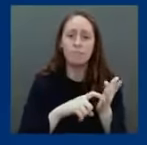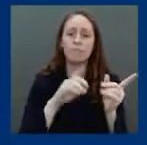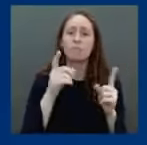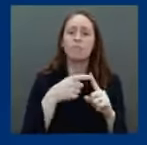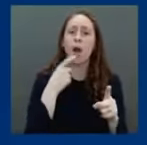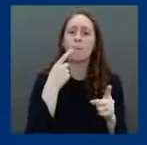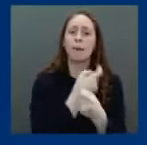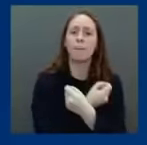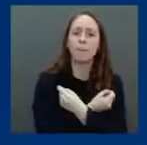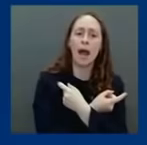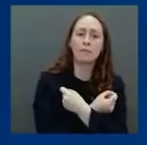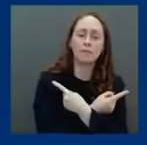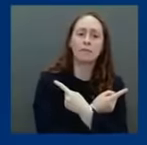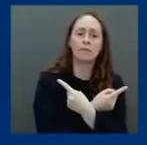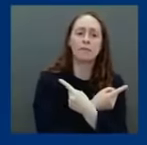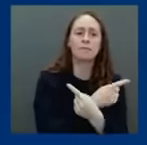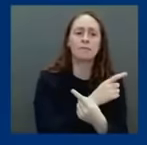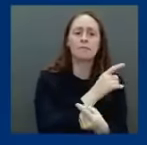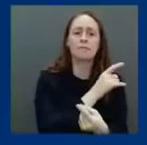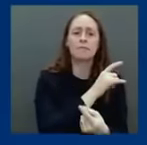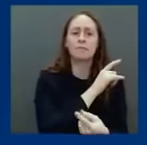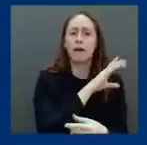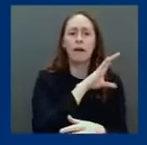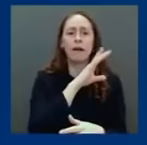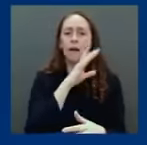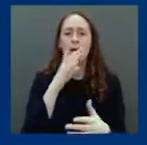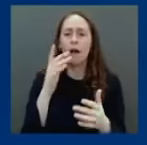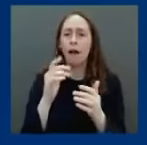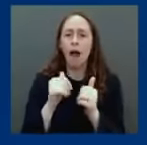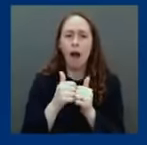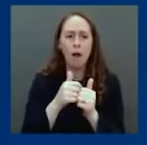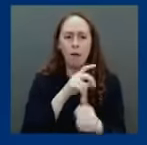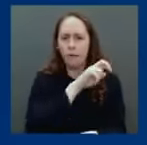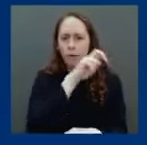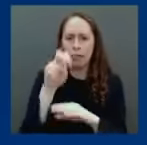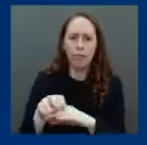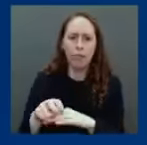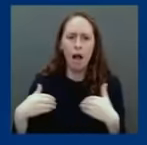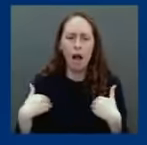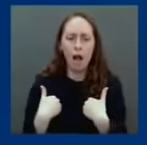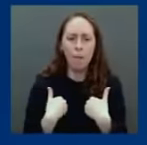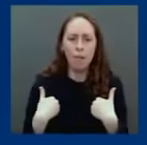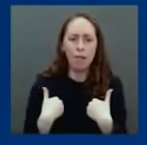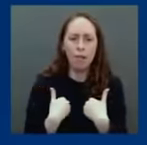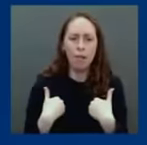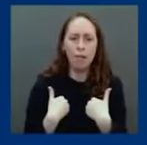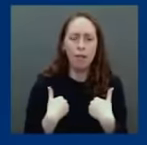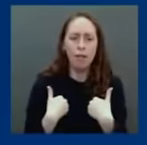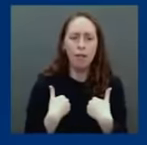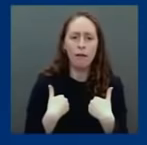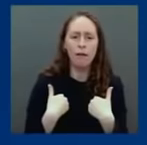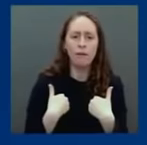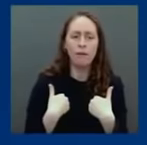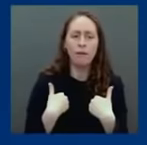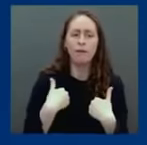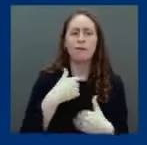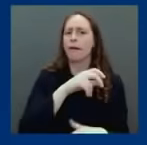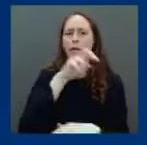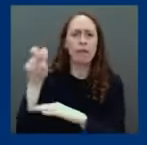market type situation. That was very important because that led to things that unfortunately